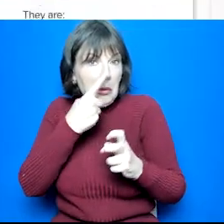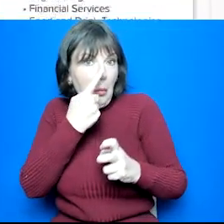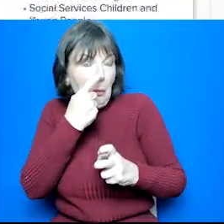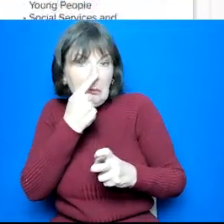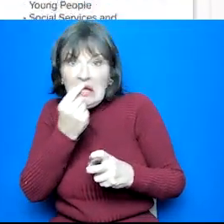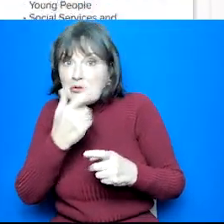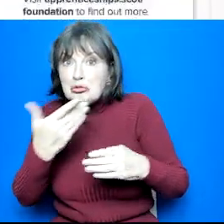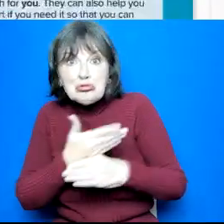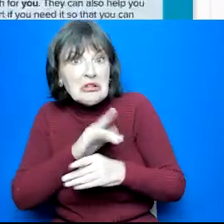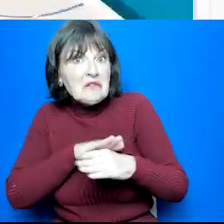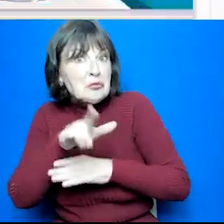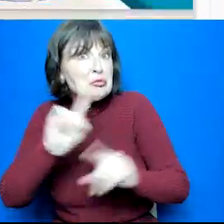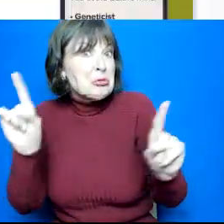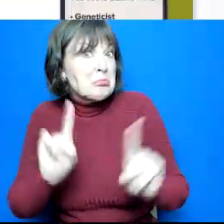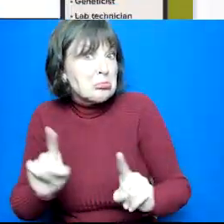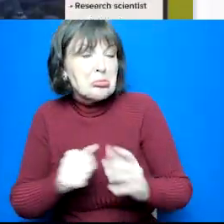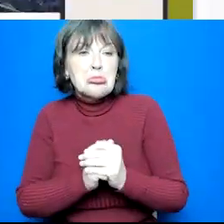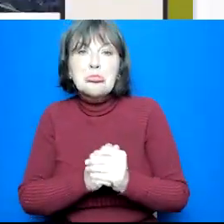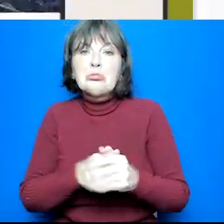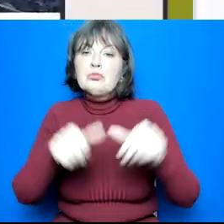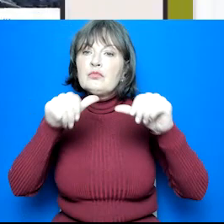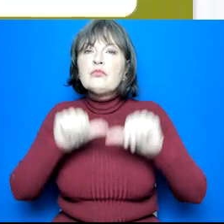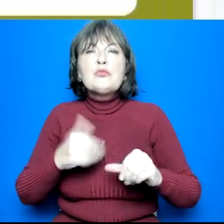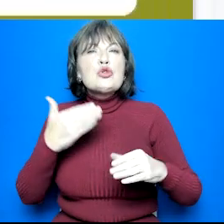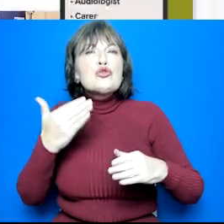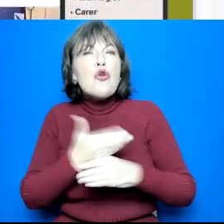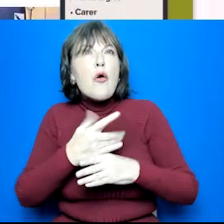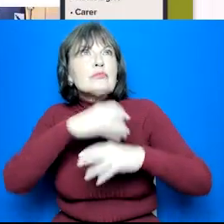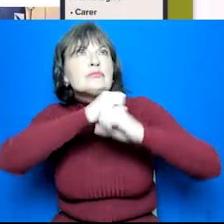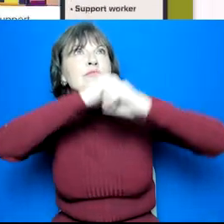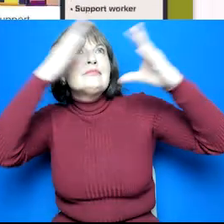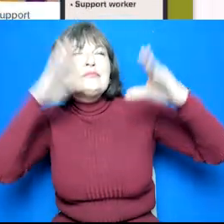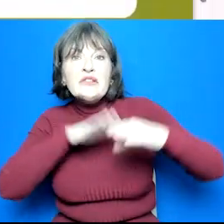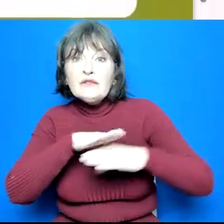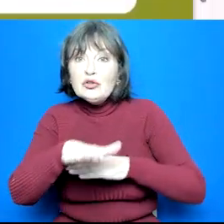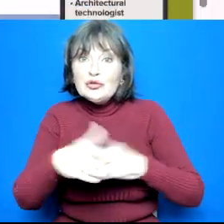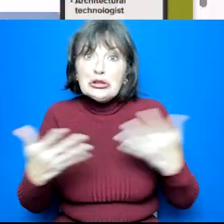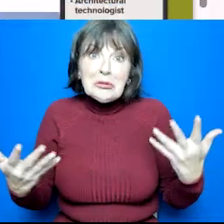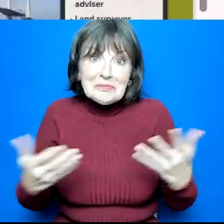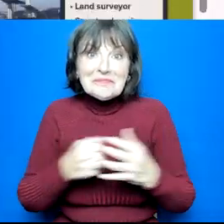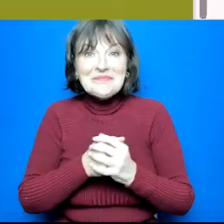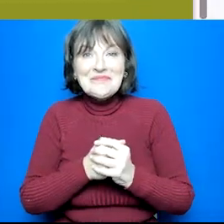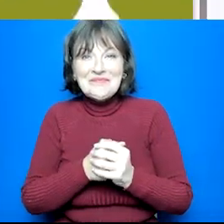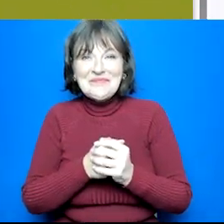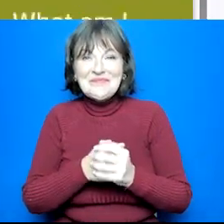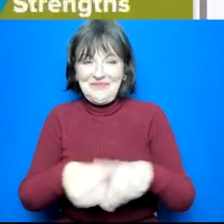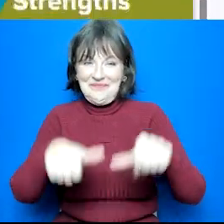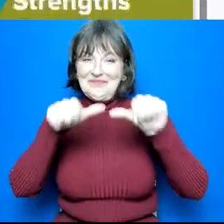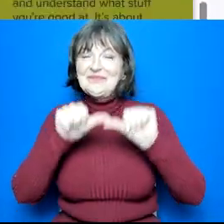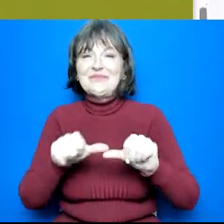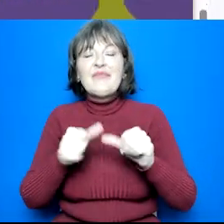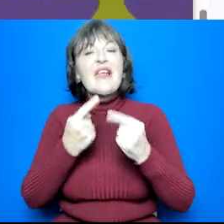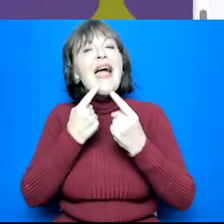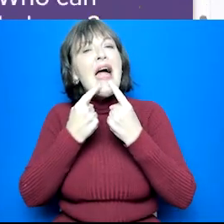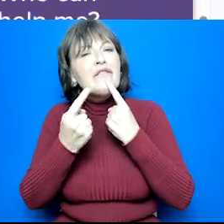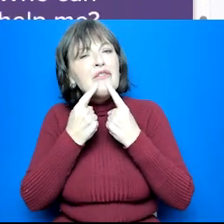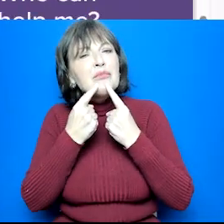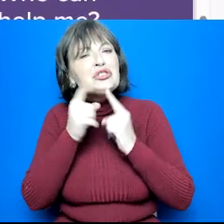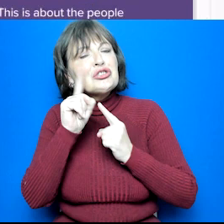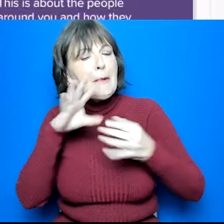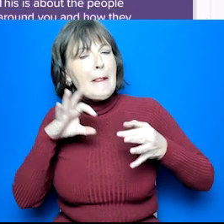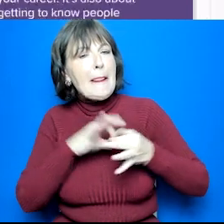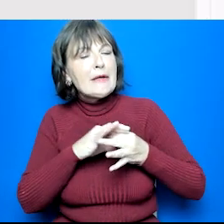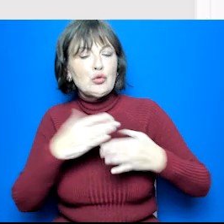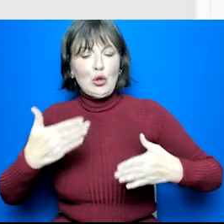jobs of the future, and information on career